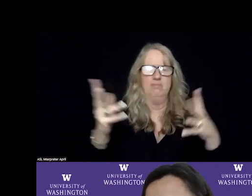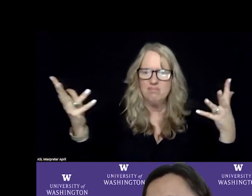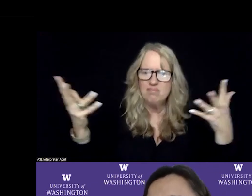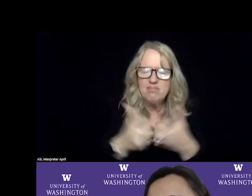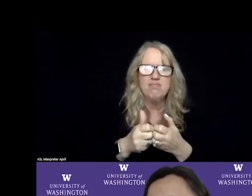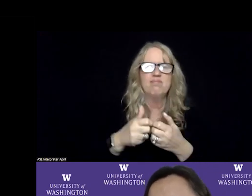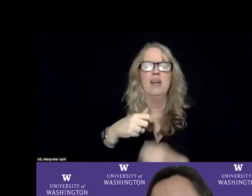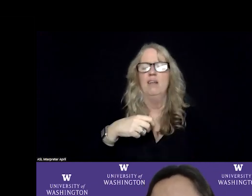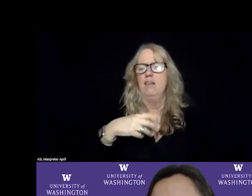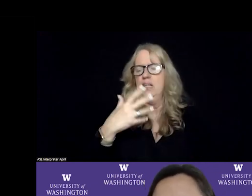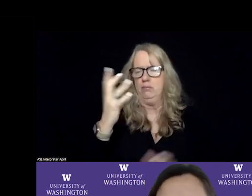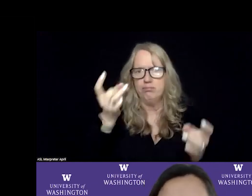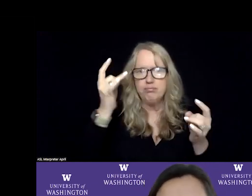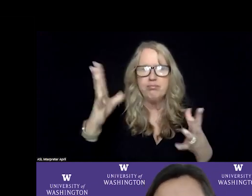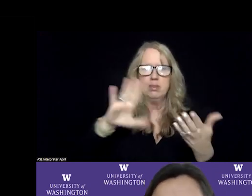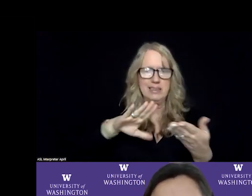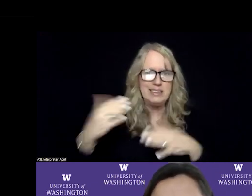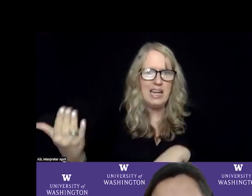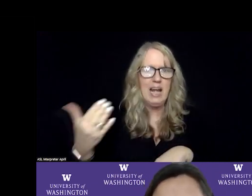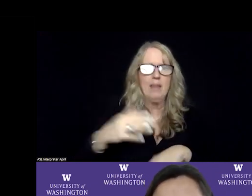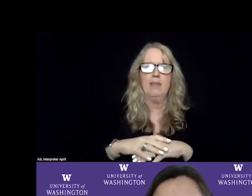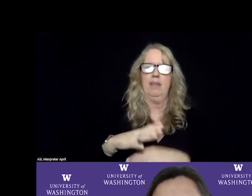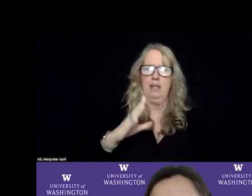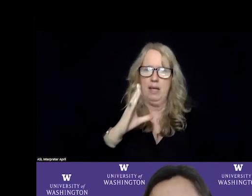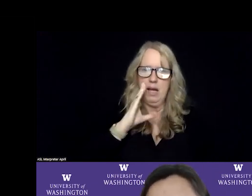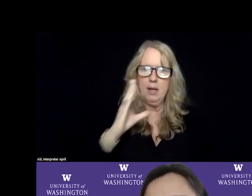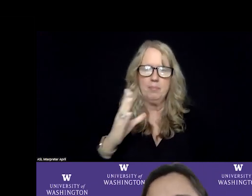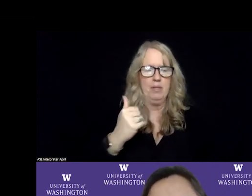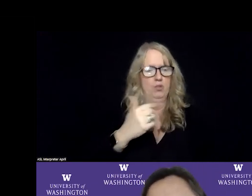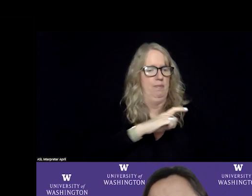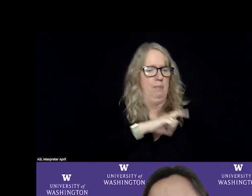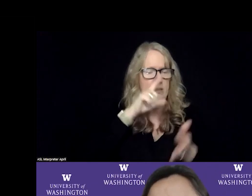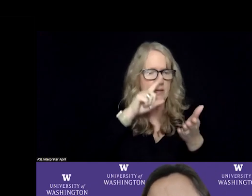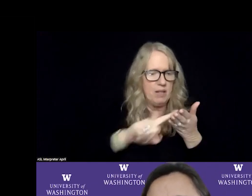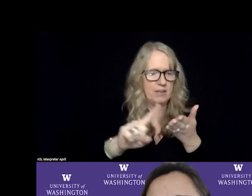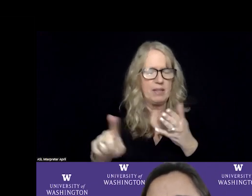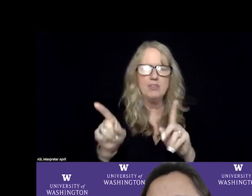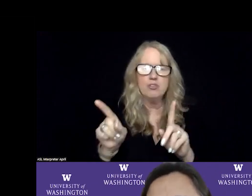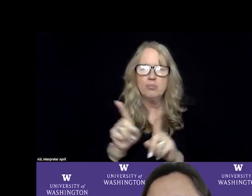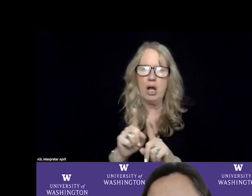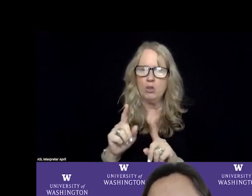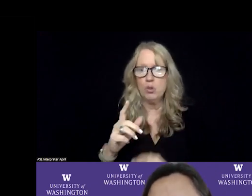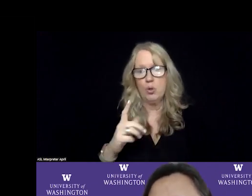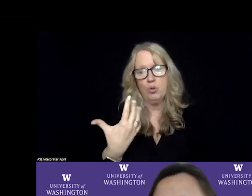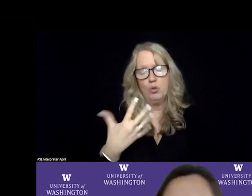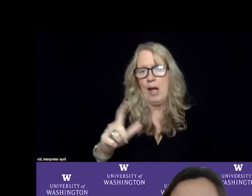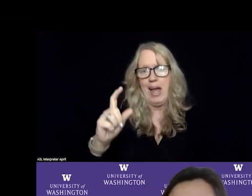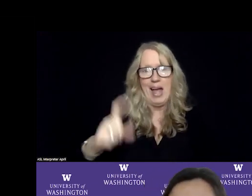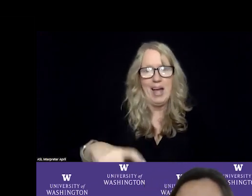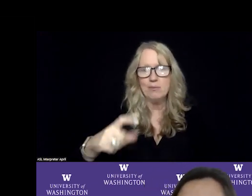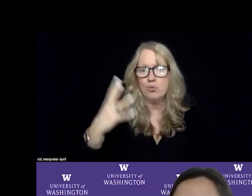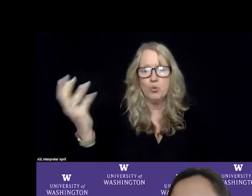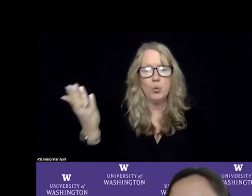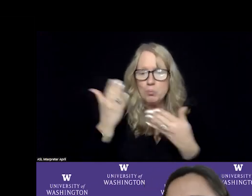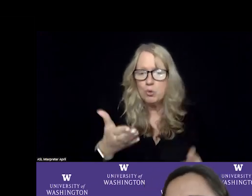crash, a violent death. Of course, you want police there if there's a police investigation, but also because you know, you have to bring all the first